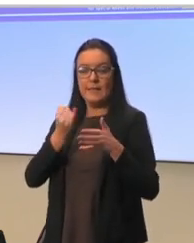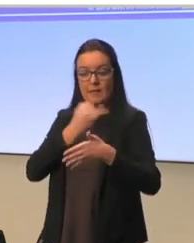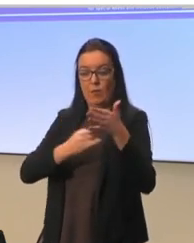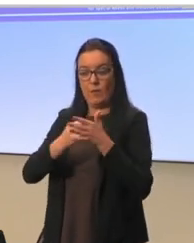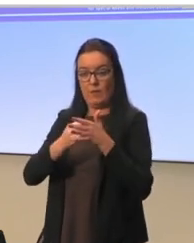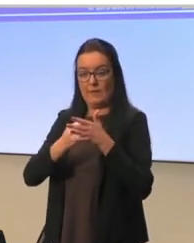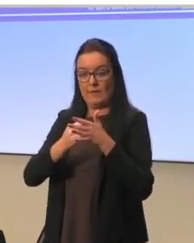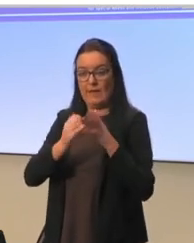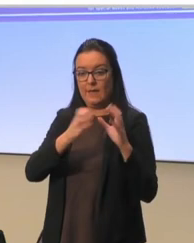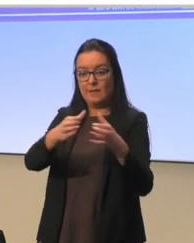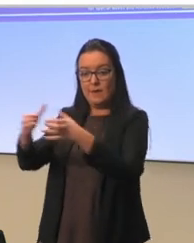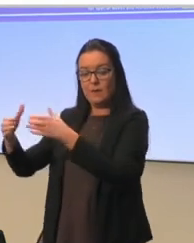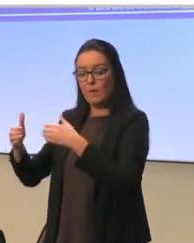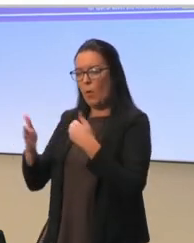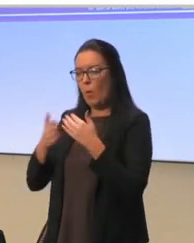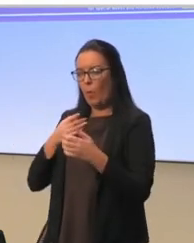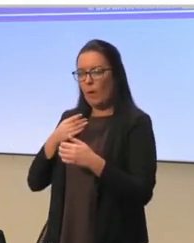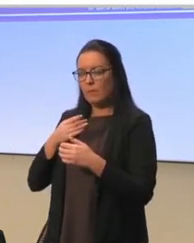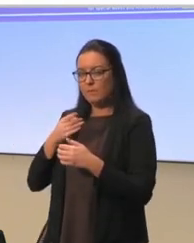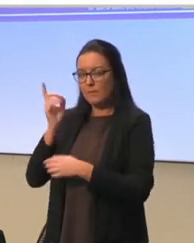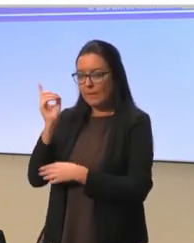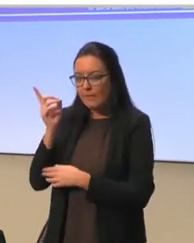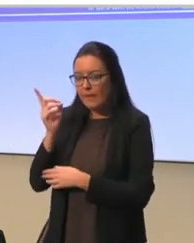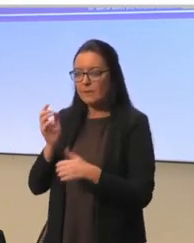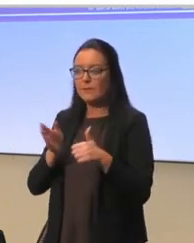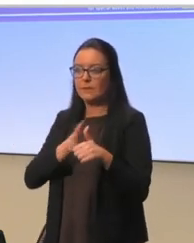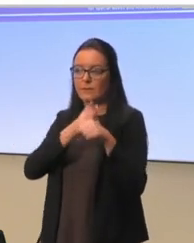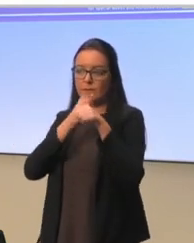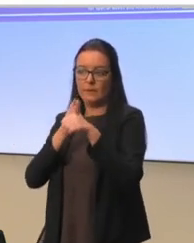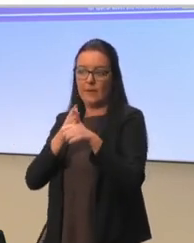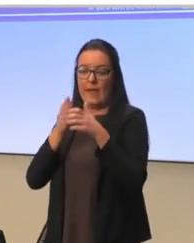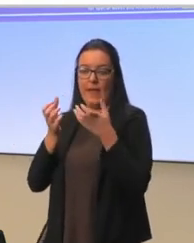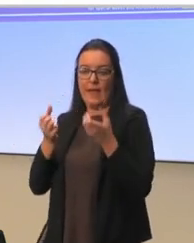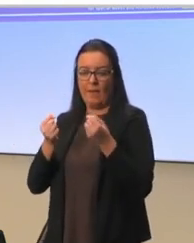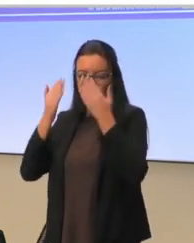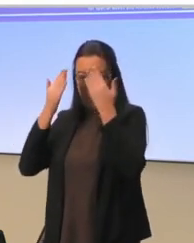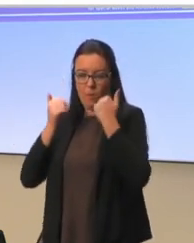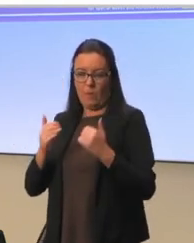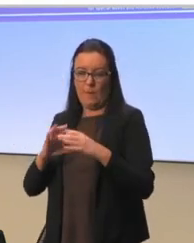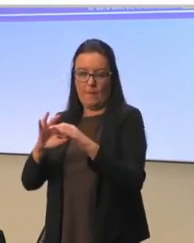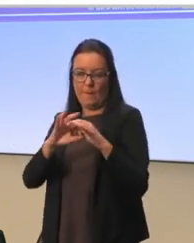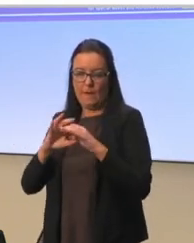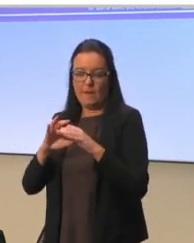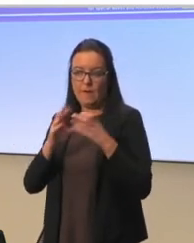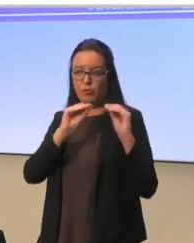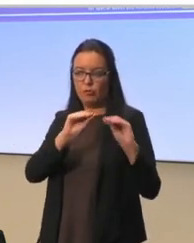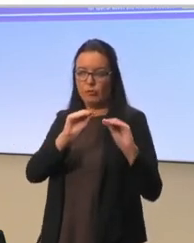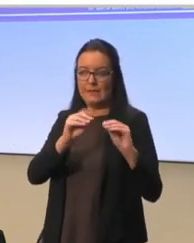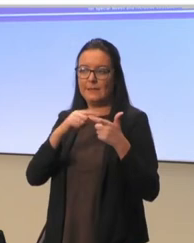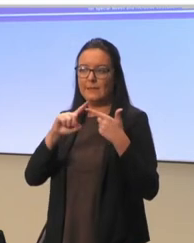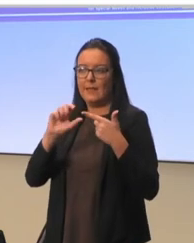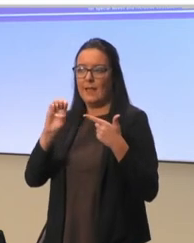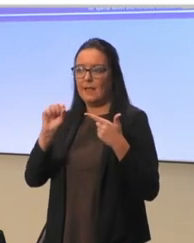suggested. So, I will start with the topic of well-being. So, the group of well-being was Greece, Estonia, and Sweden.